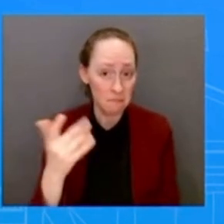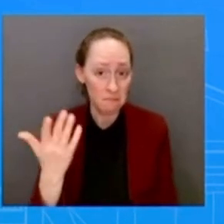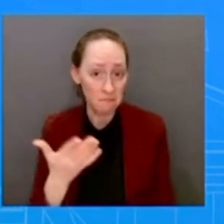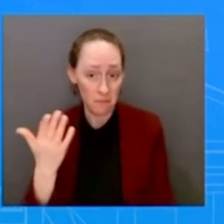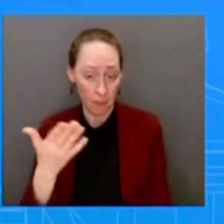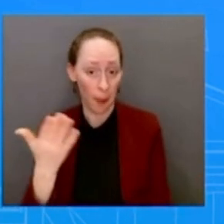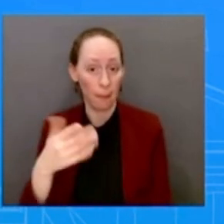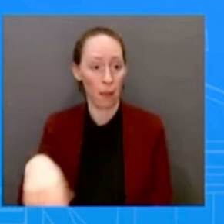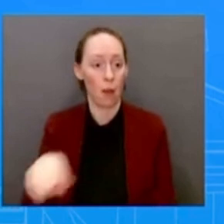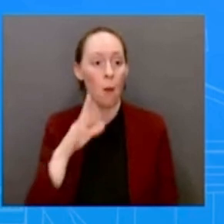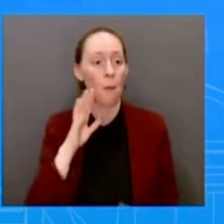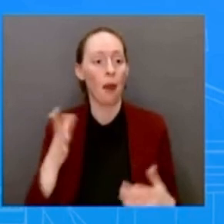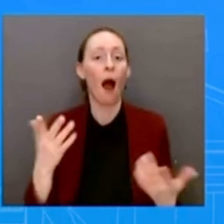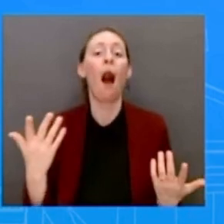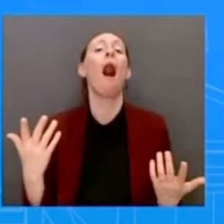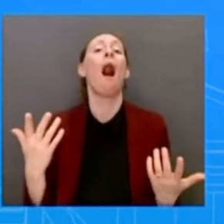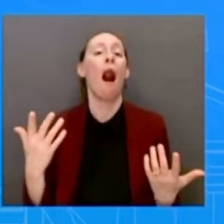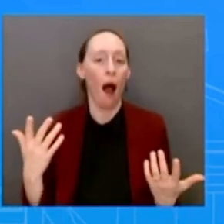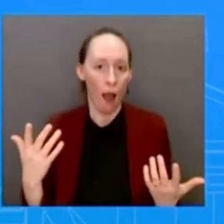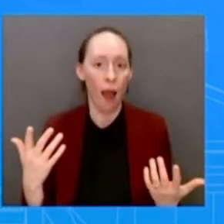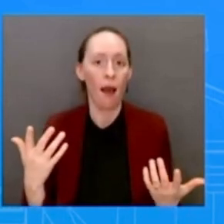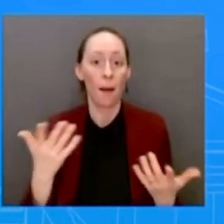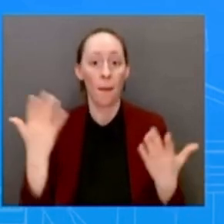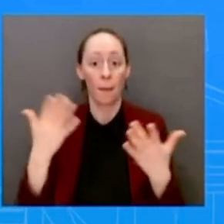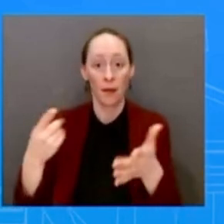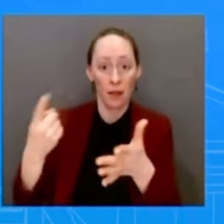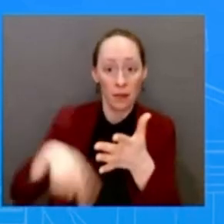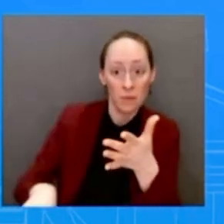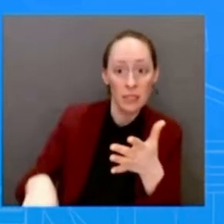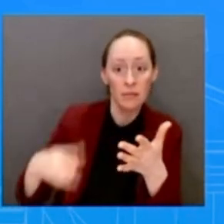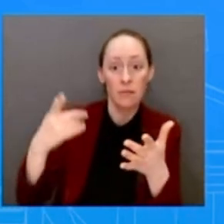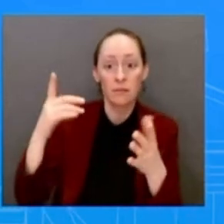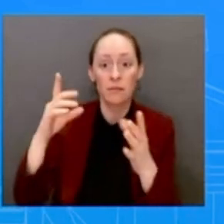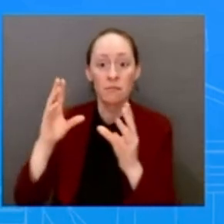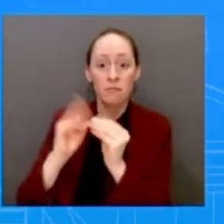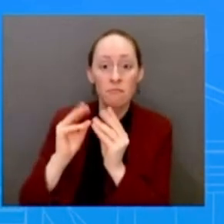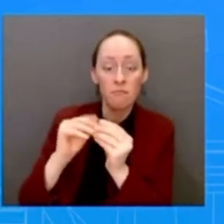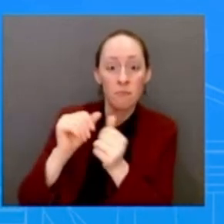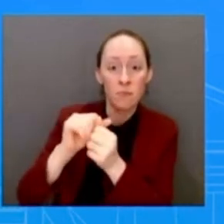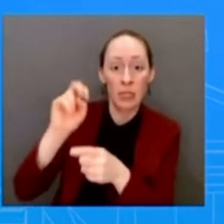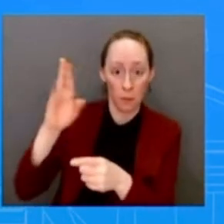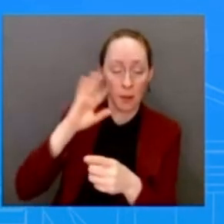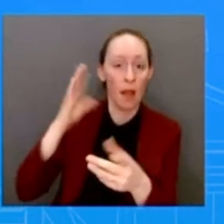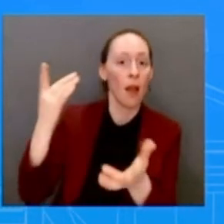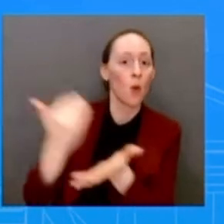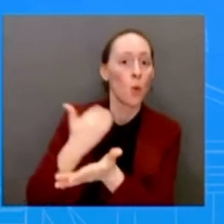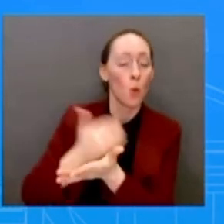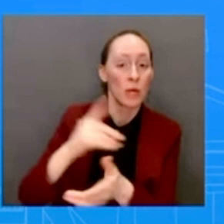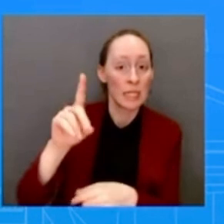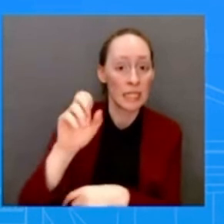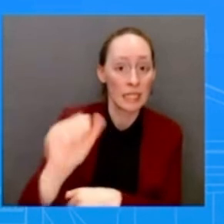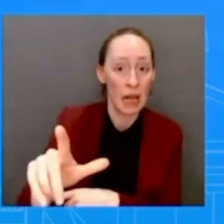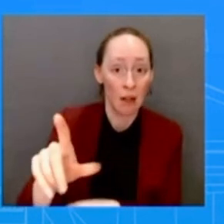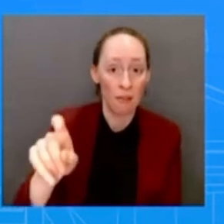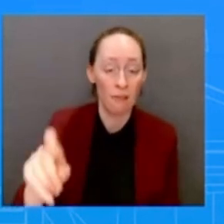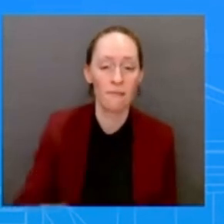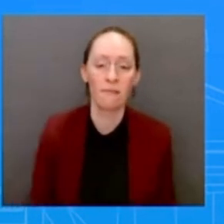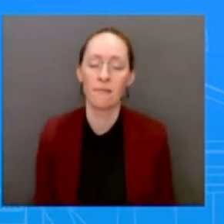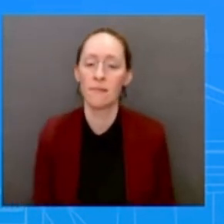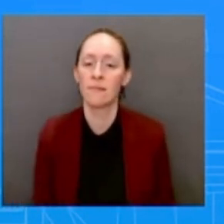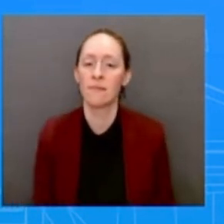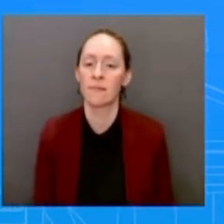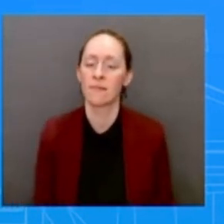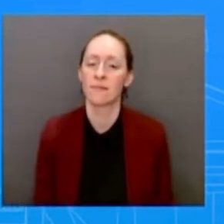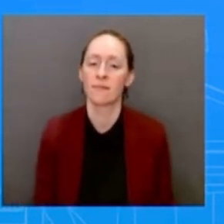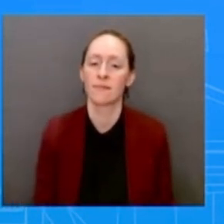that meeting. Clearly, that's going to be another important bilateral meeting focusing on the coordination, of course, on Ukraine and